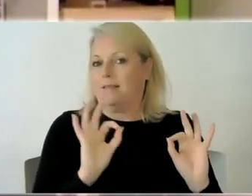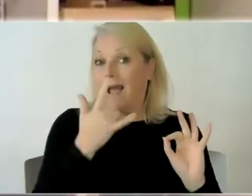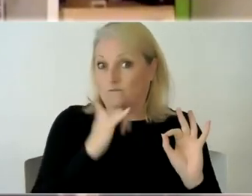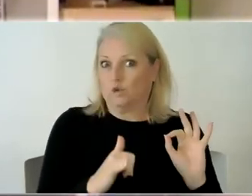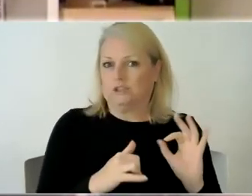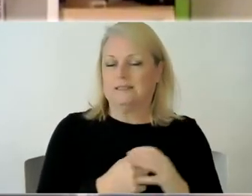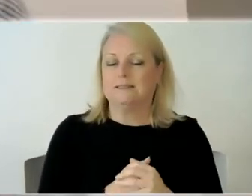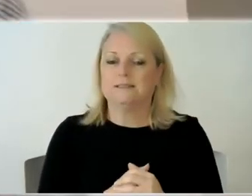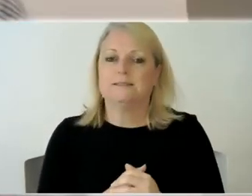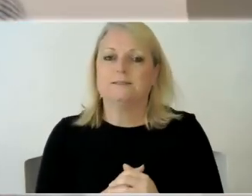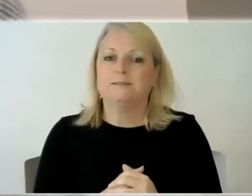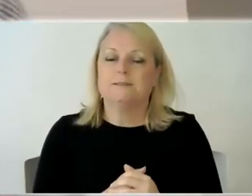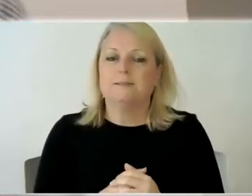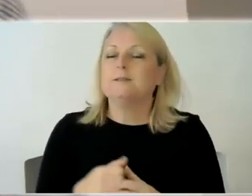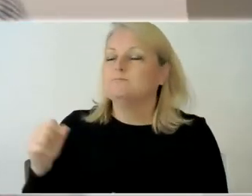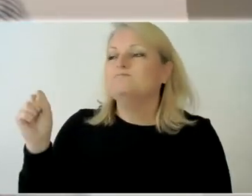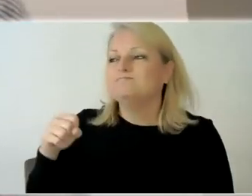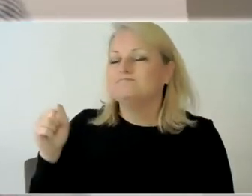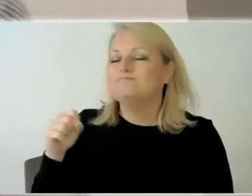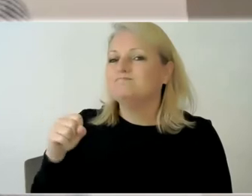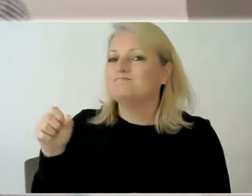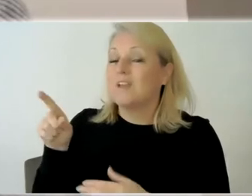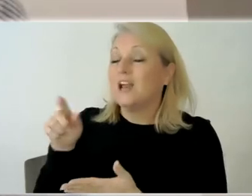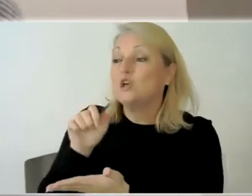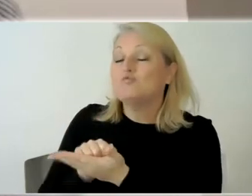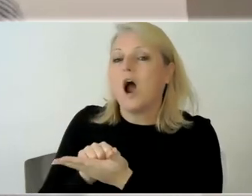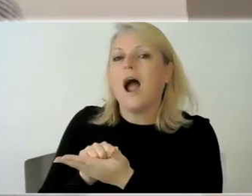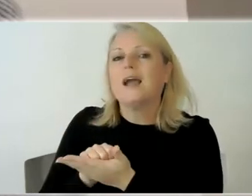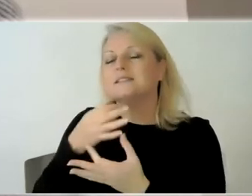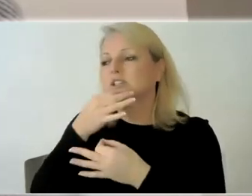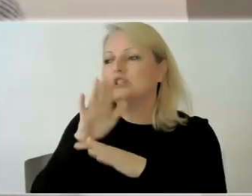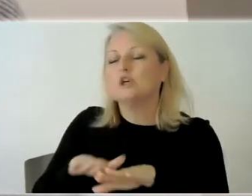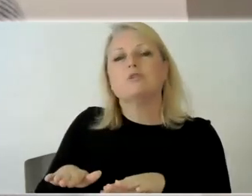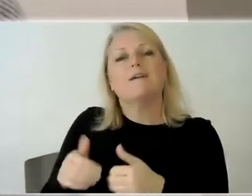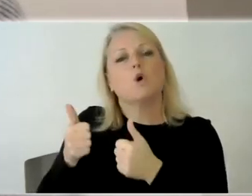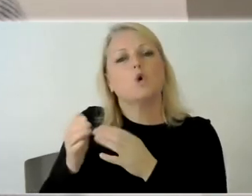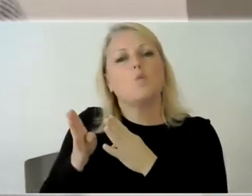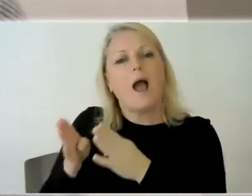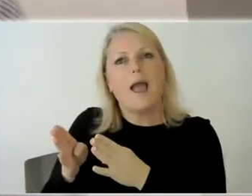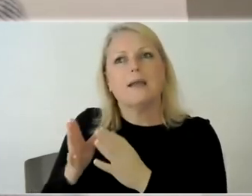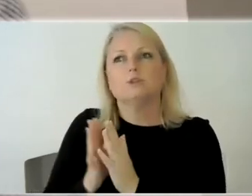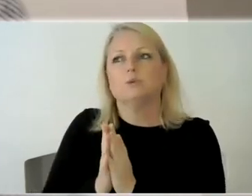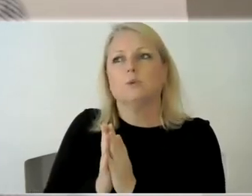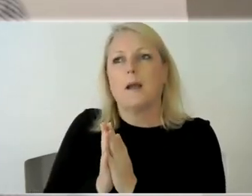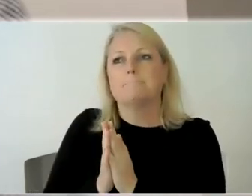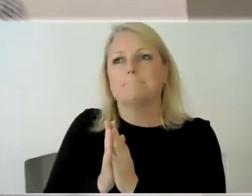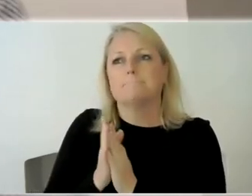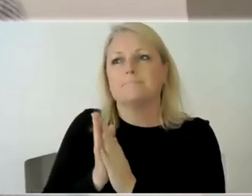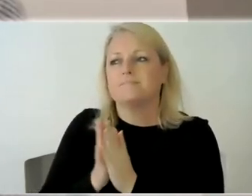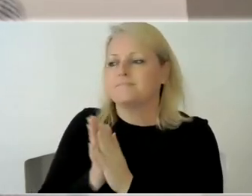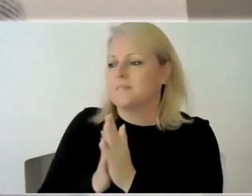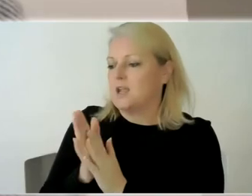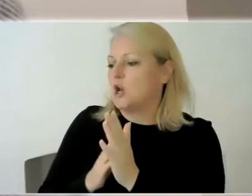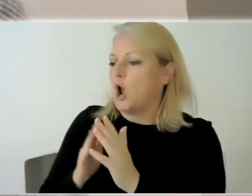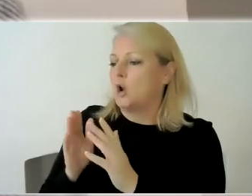yeah and i think you're right you know children have a great way of kind of bringing it back to that moment and it is finding those little things